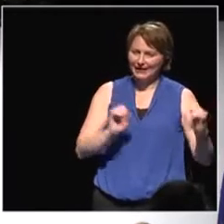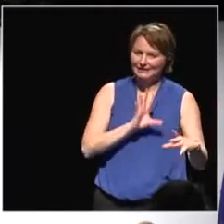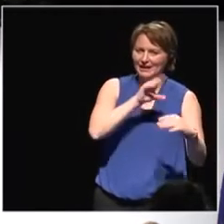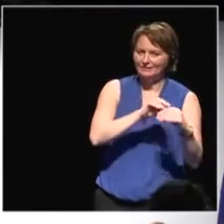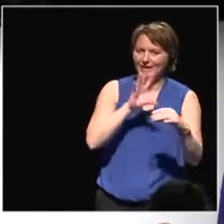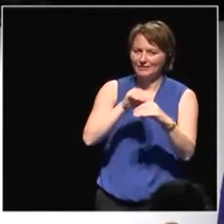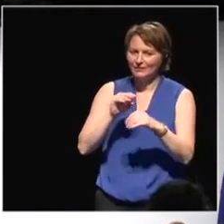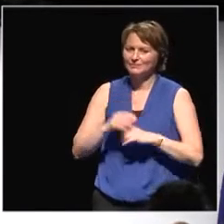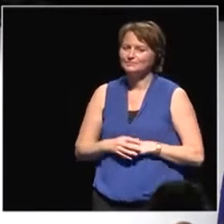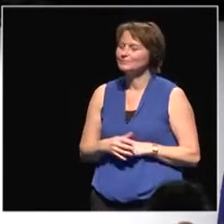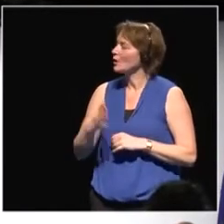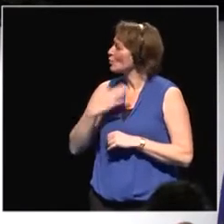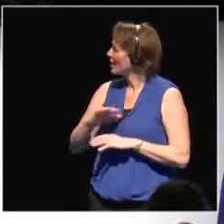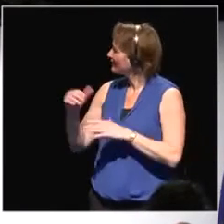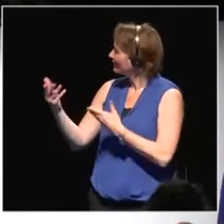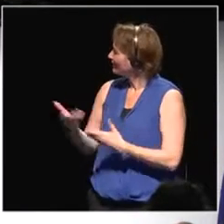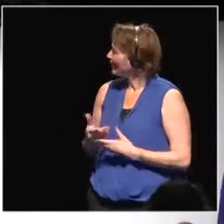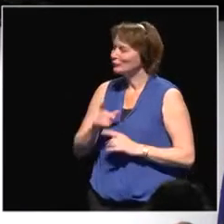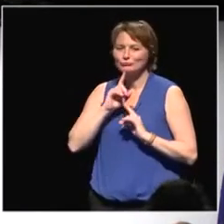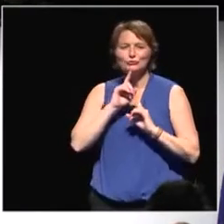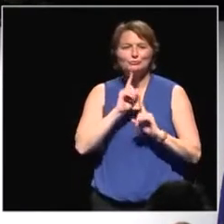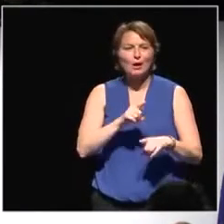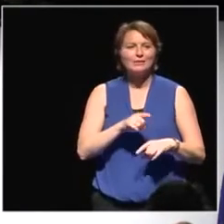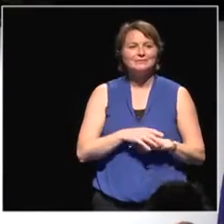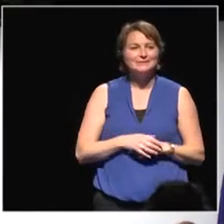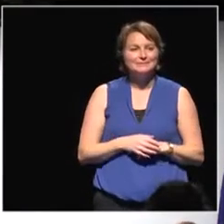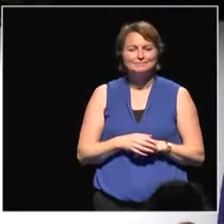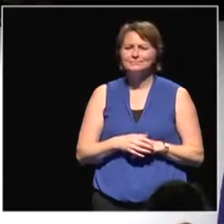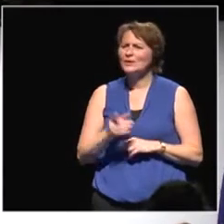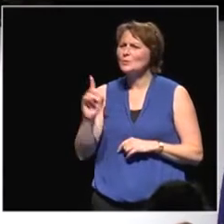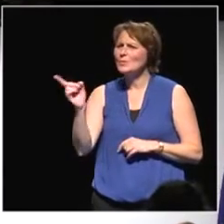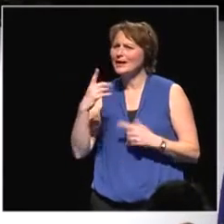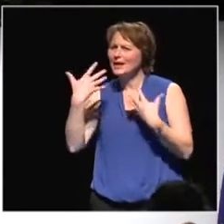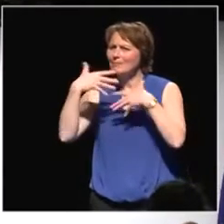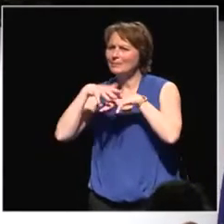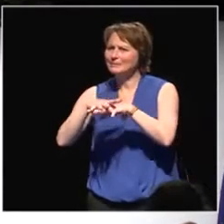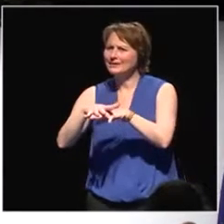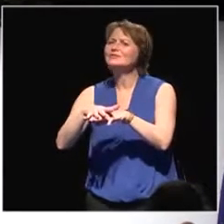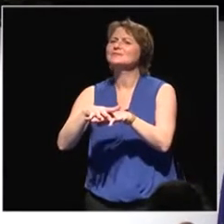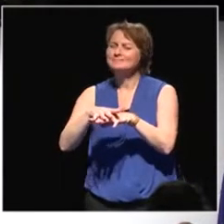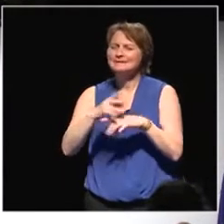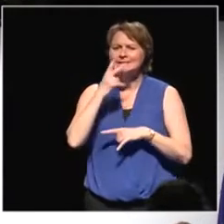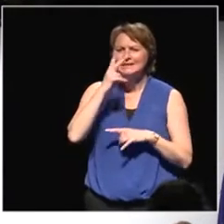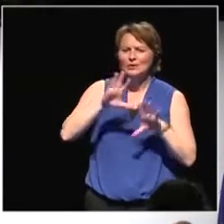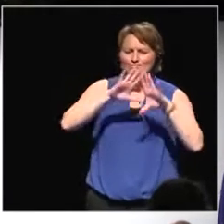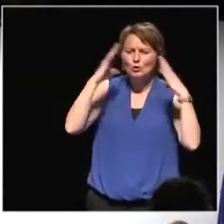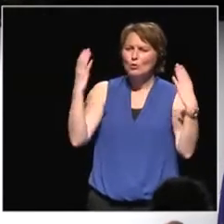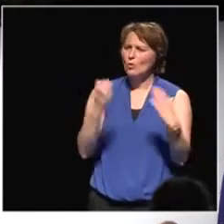invite you to react on to this. And where you see in the implementation of global citizenship,